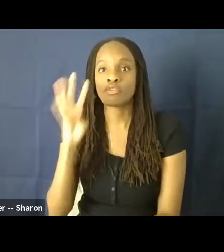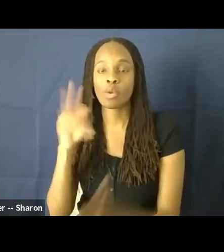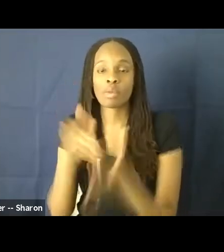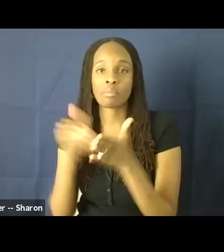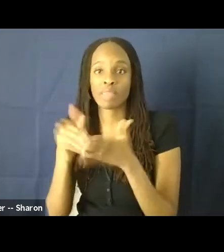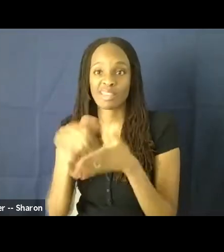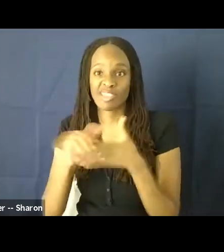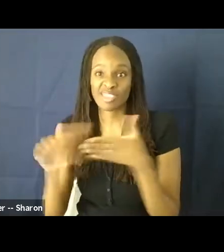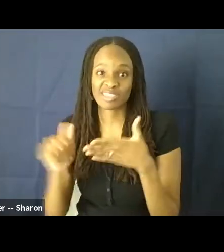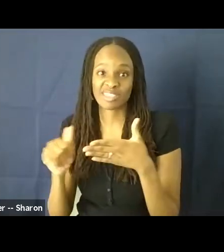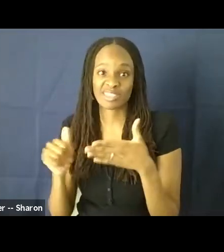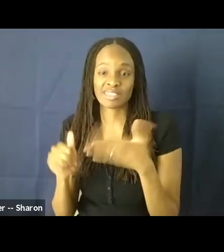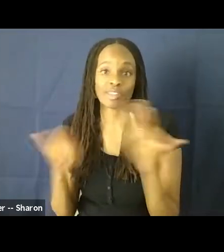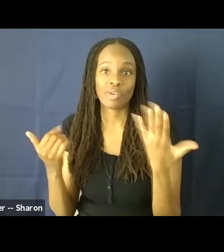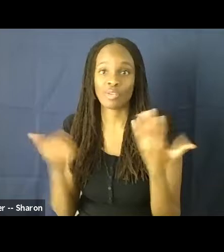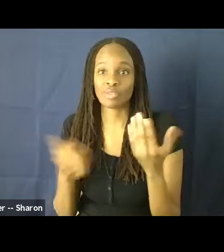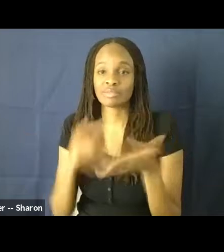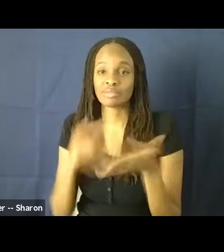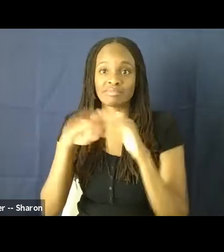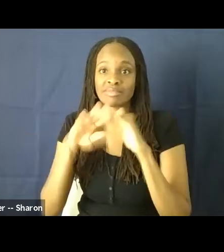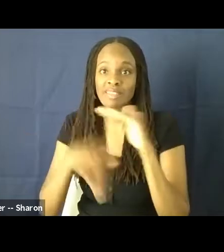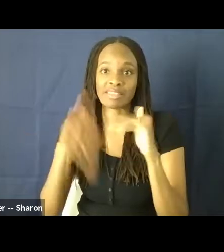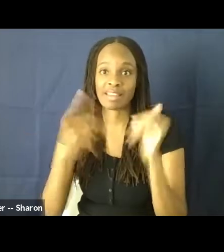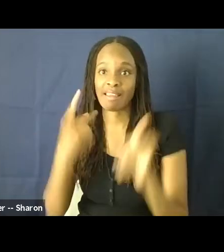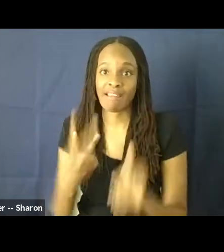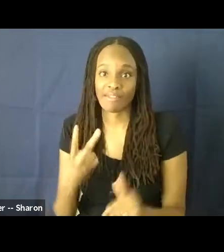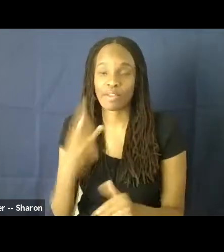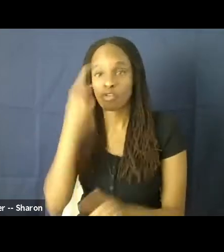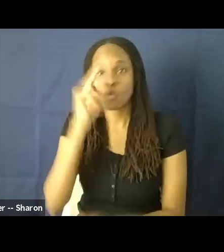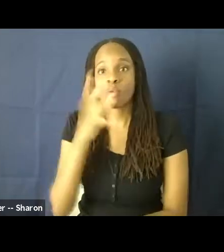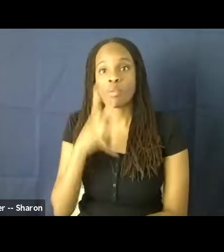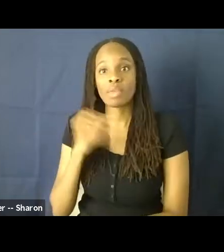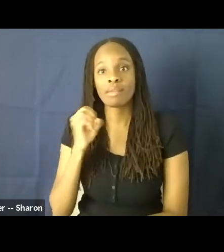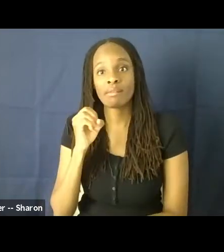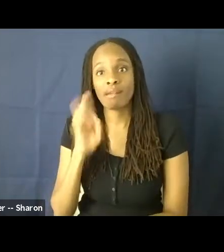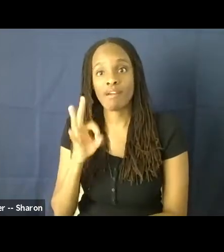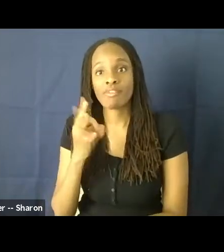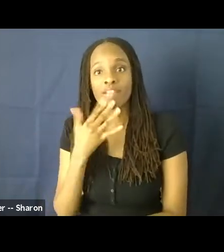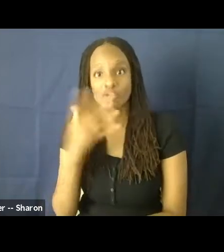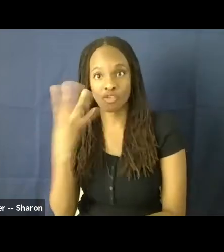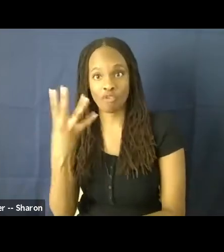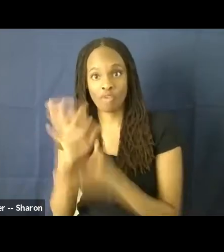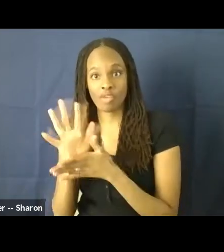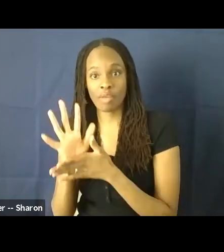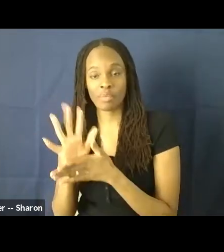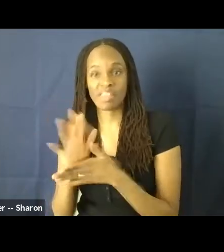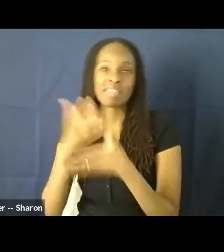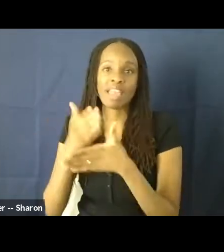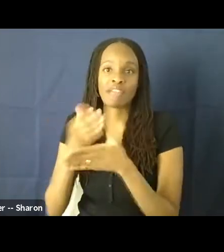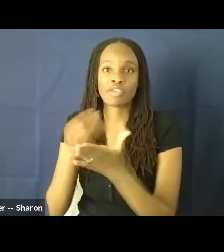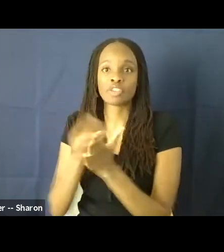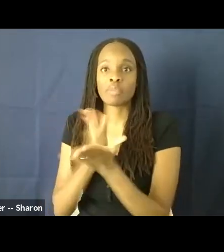the average would normally be. And then for women of color, those four films, the average budget was $18 million.